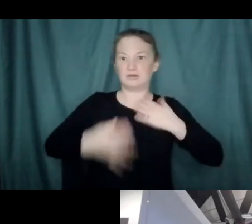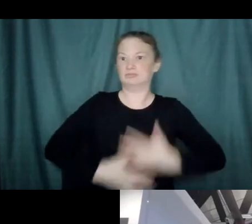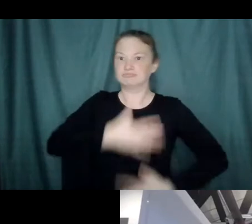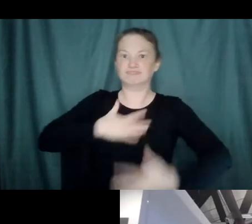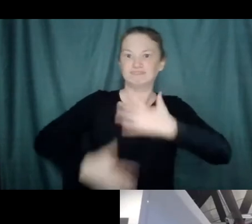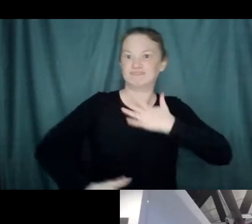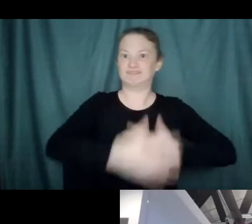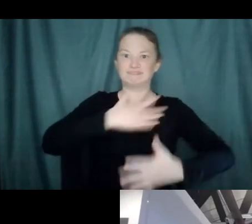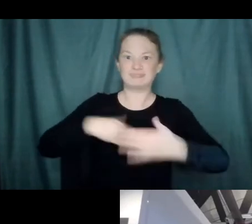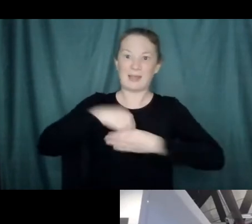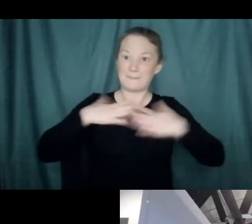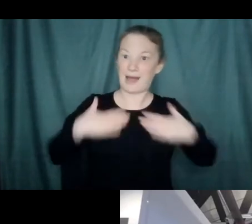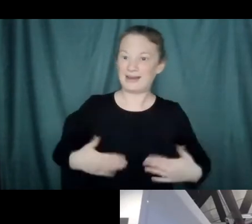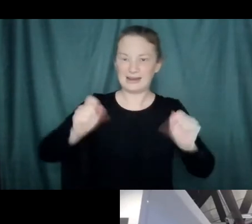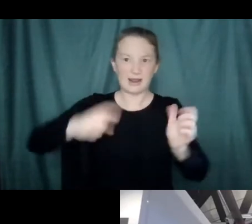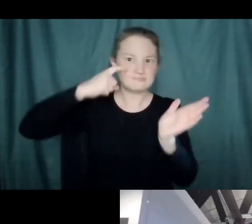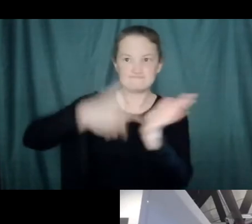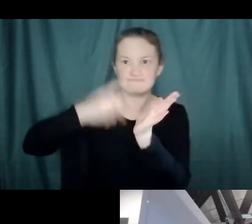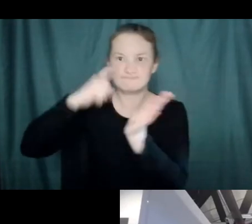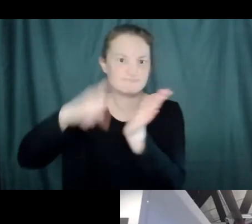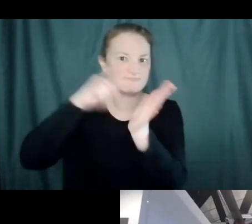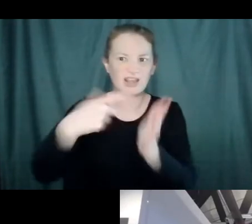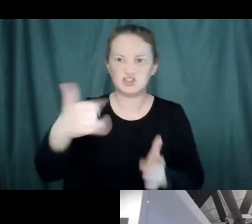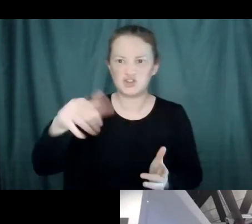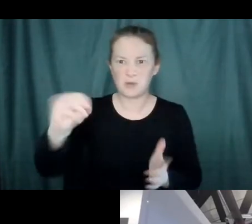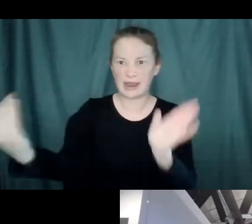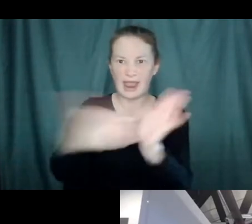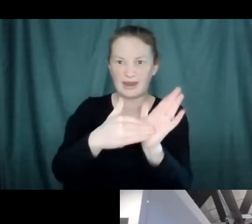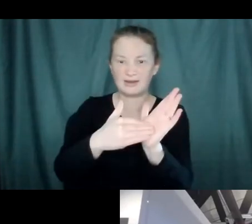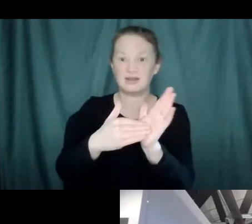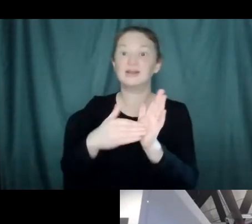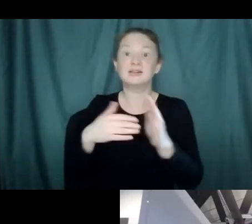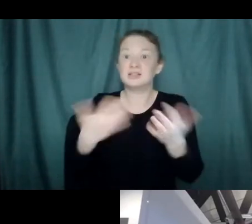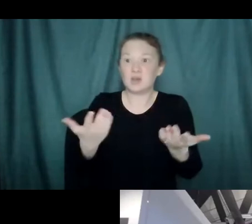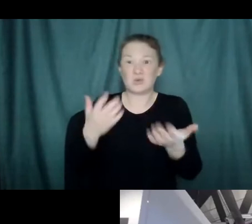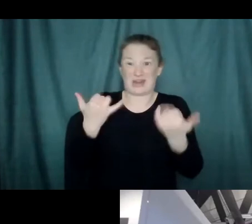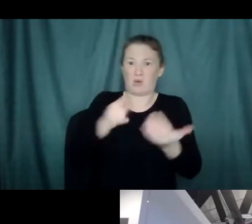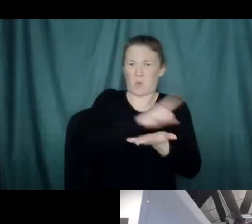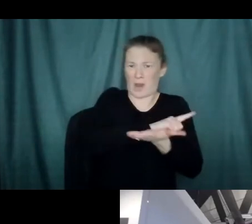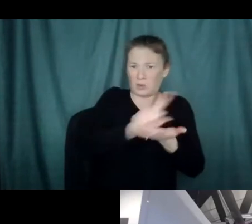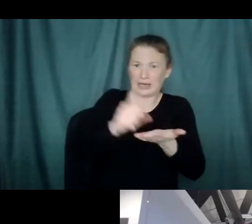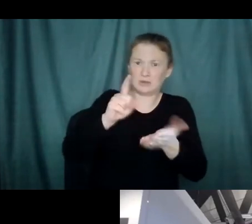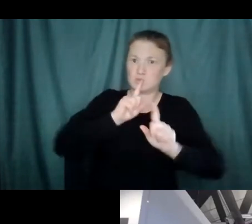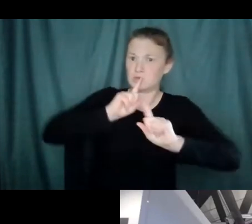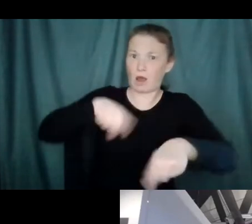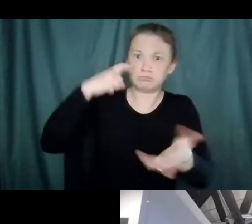and they're primed and ready to go. instead of taking a week to respond to the virus, now it takes 12 hours.